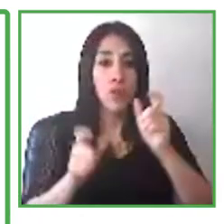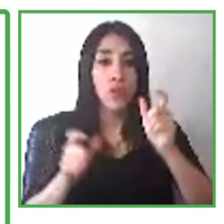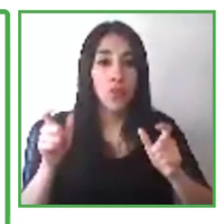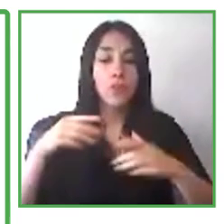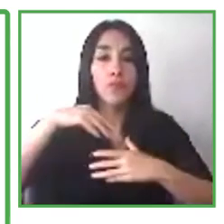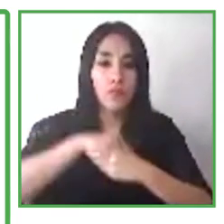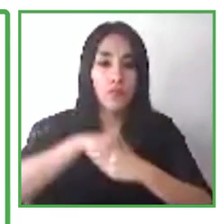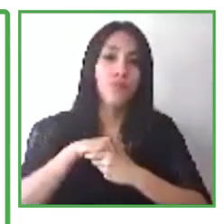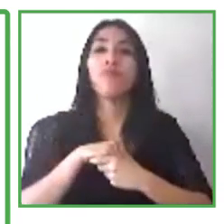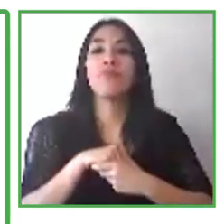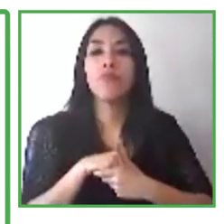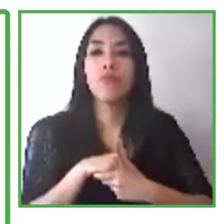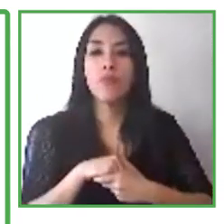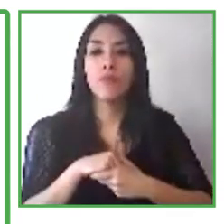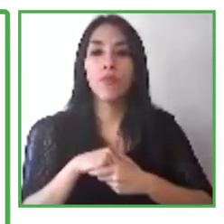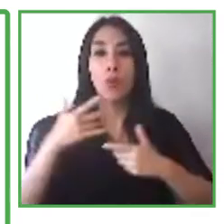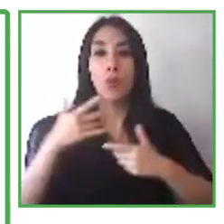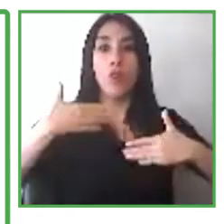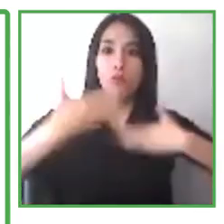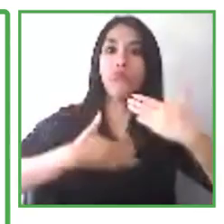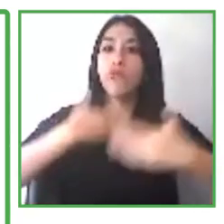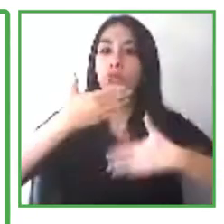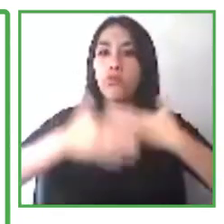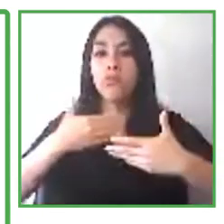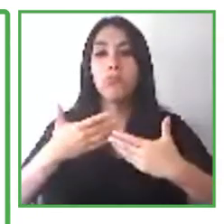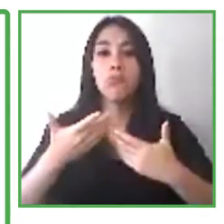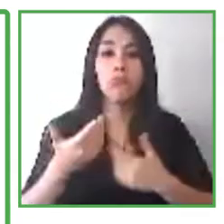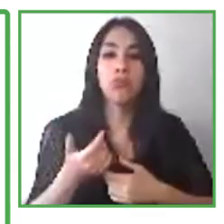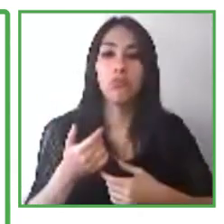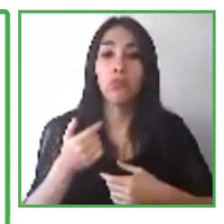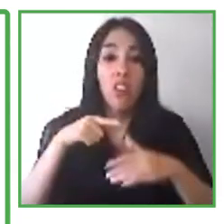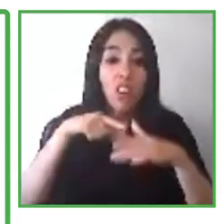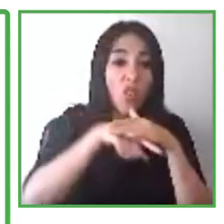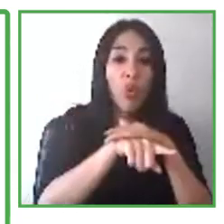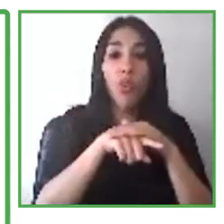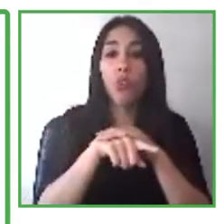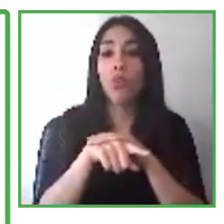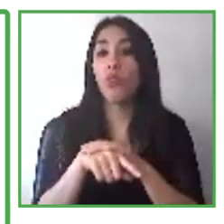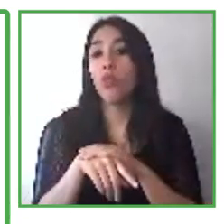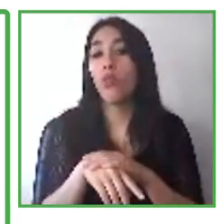over 1,200 economic and educational opportunities.